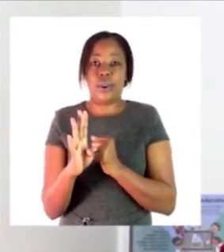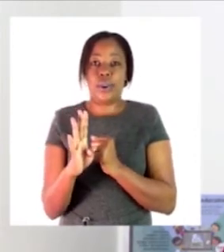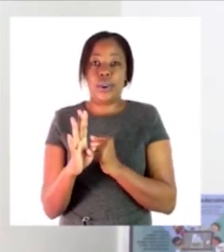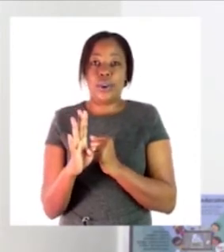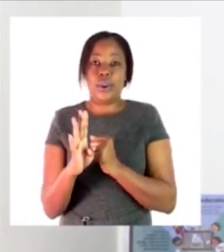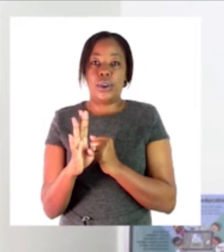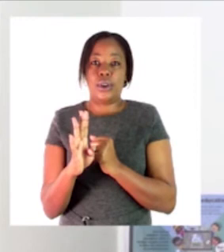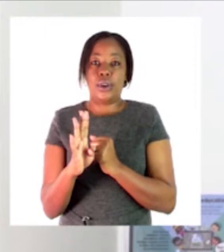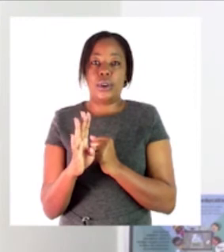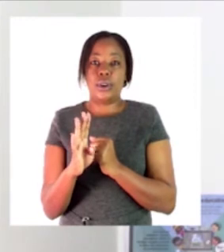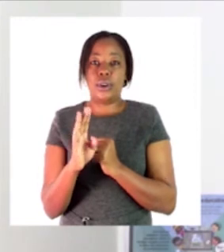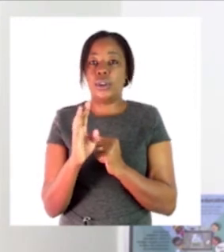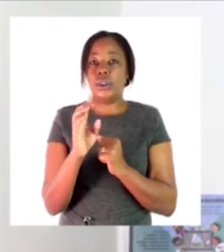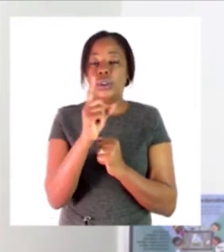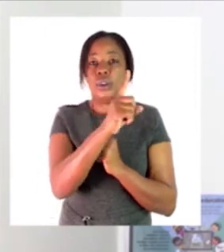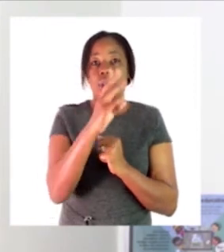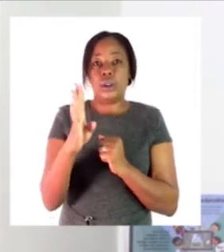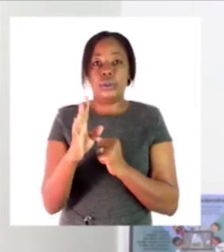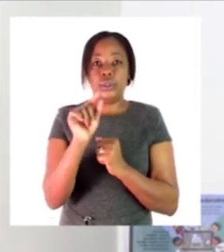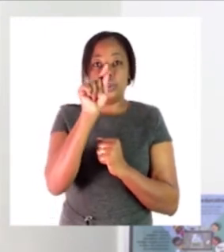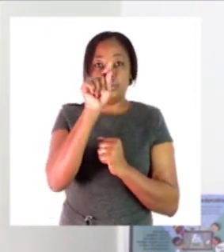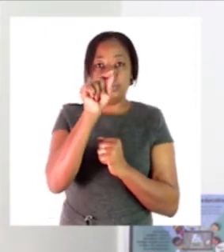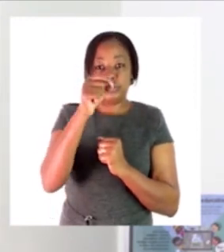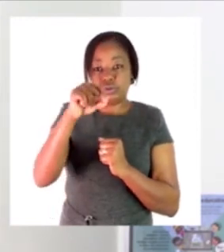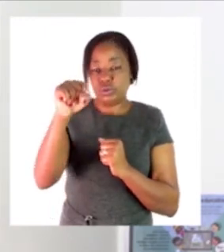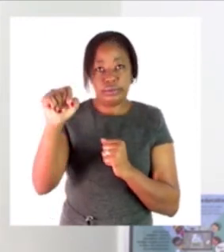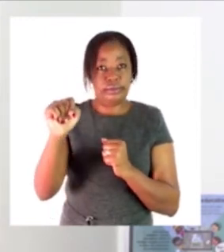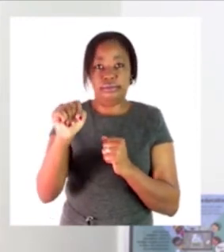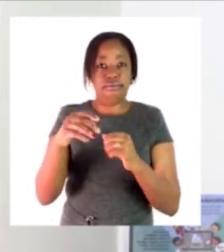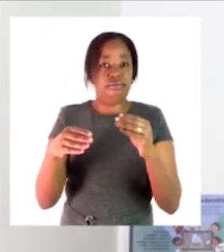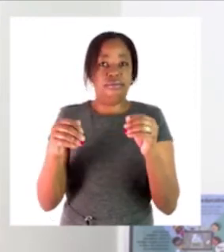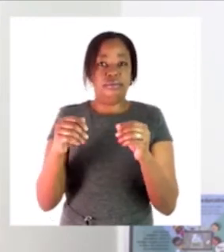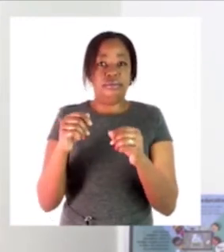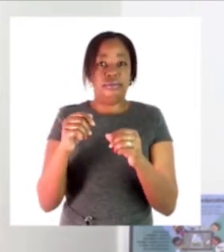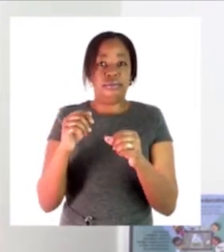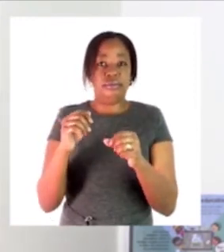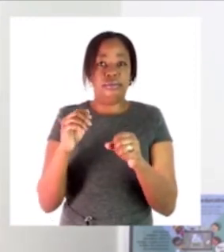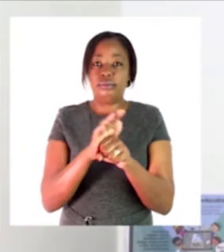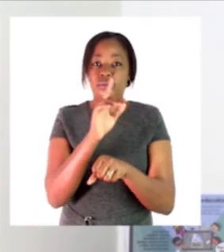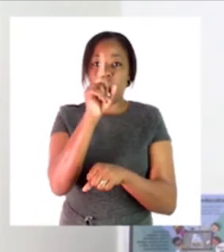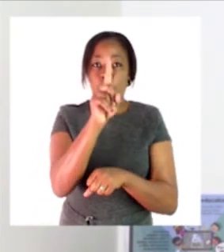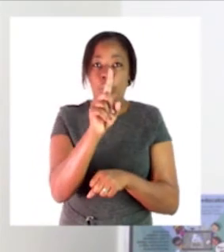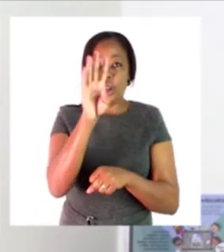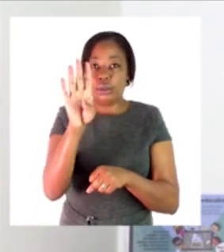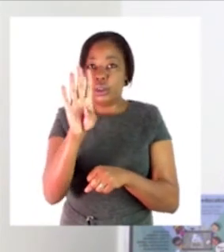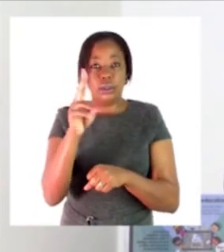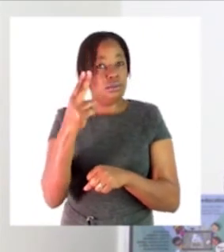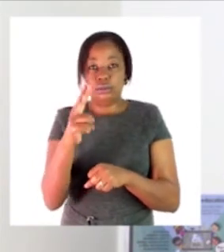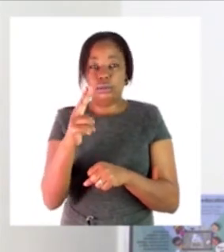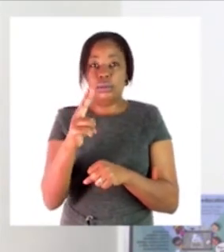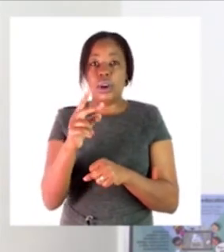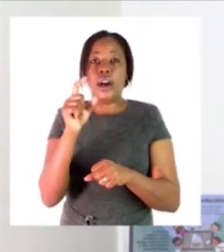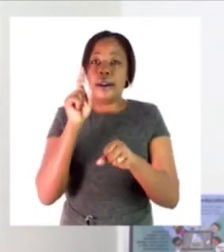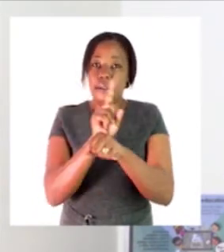we learn remember what we learned you don't write the whole fourteen is it is you write